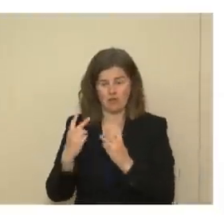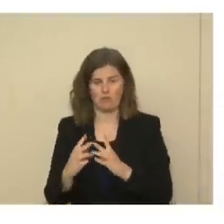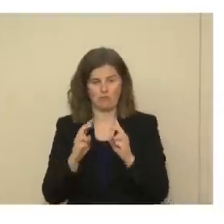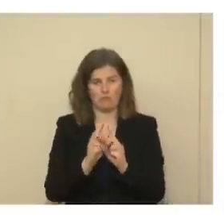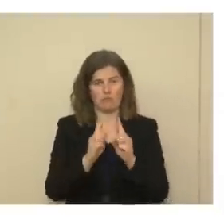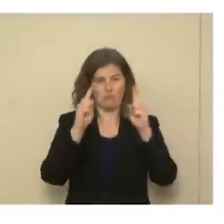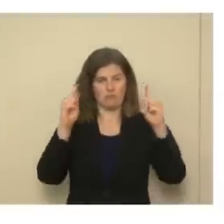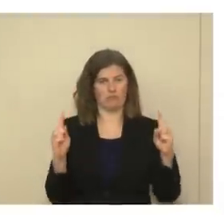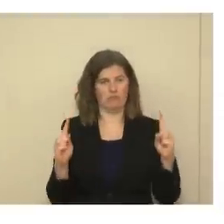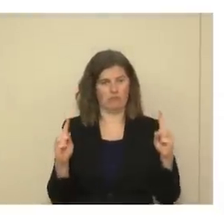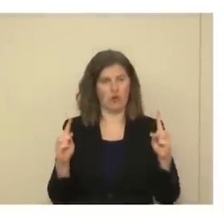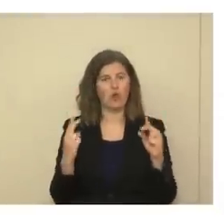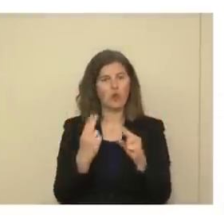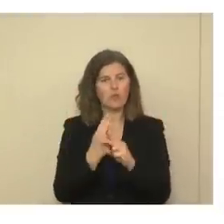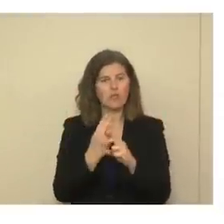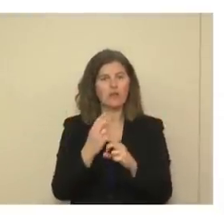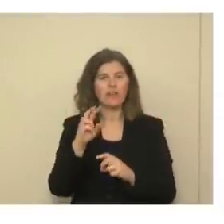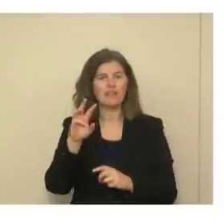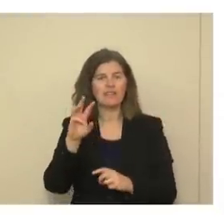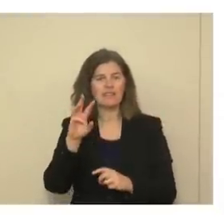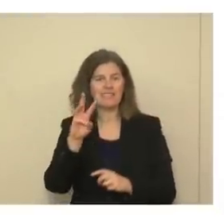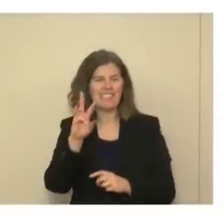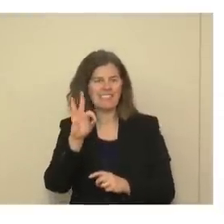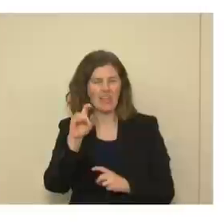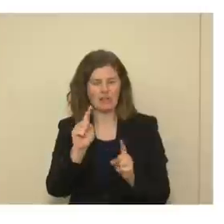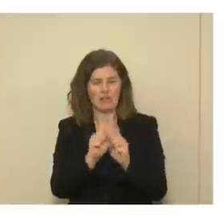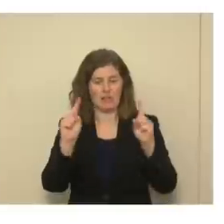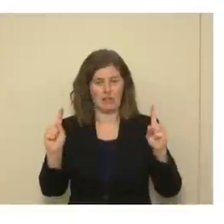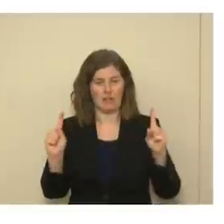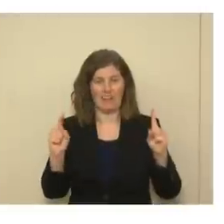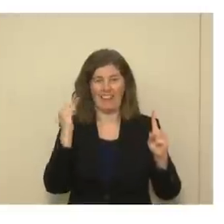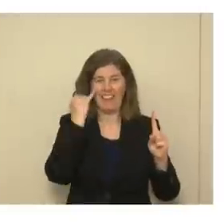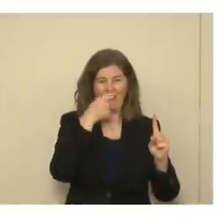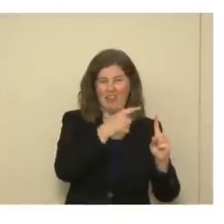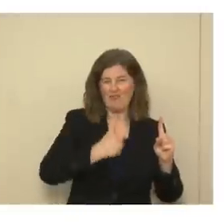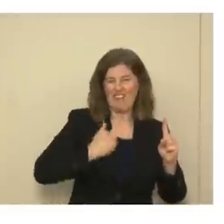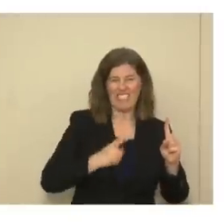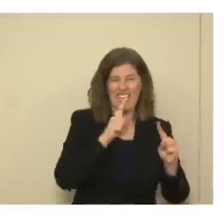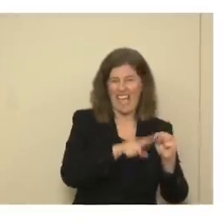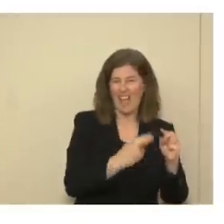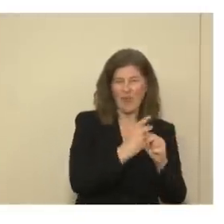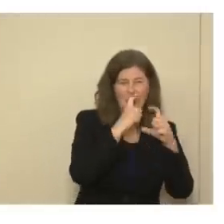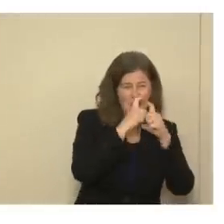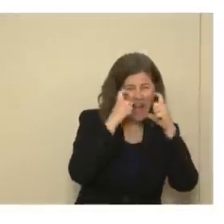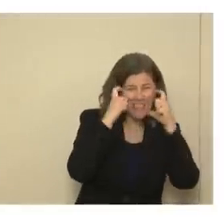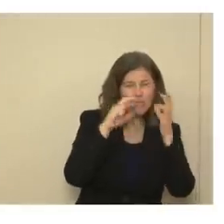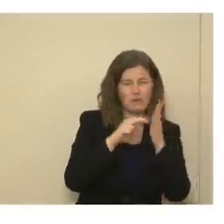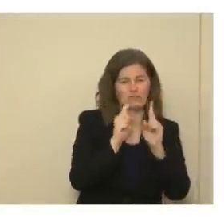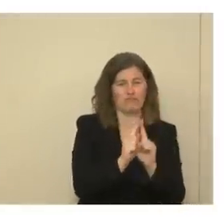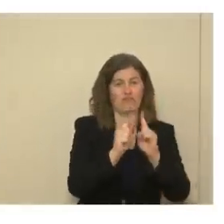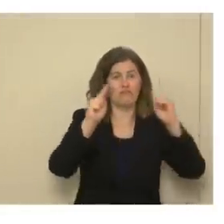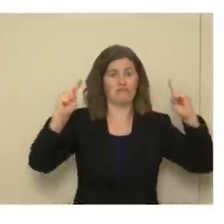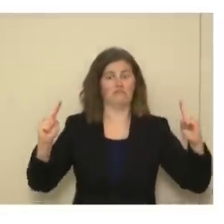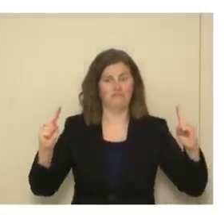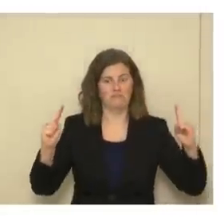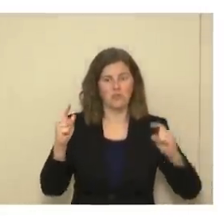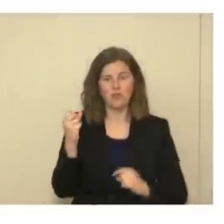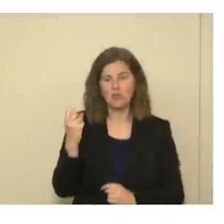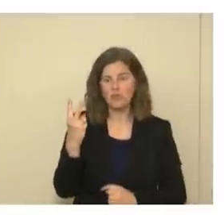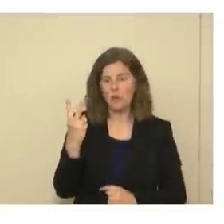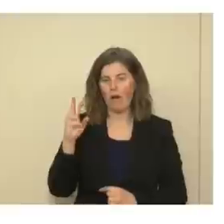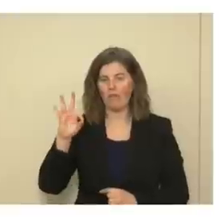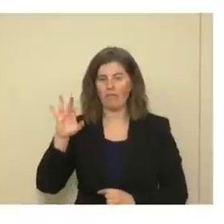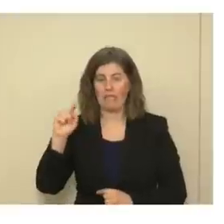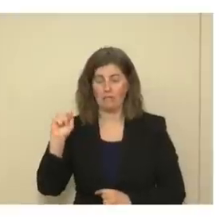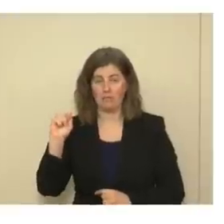appropriate PPE or 12 feet apart if the resident is unable to wear masks. In addition to the plexiglass visits,